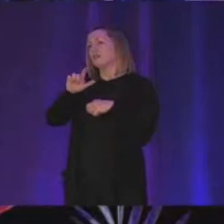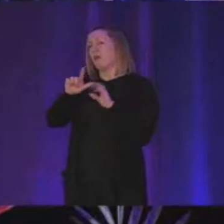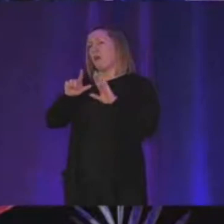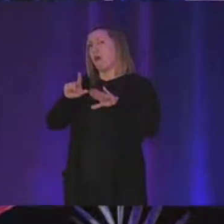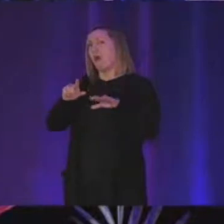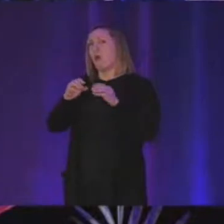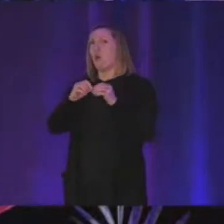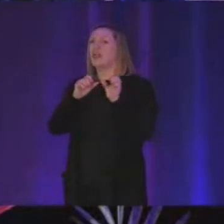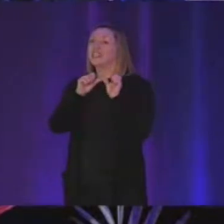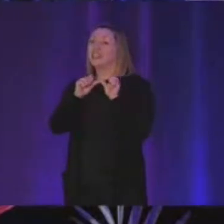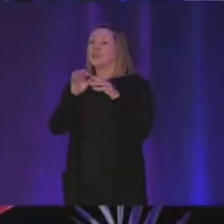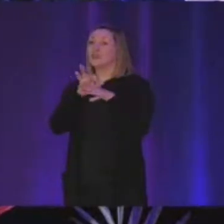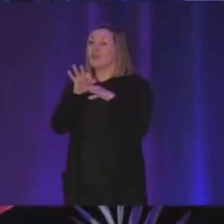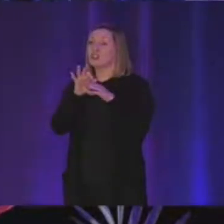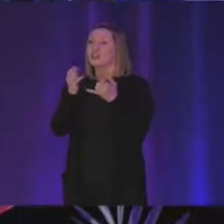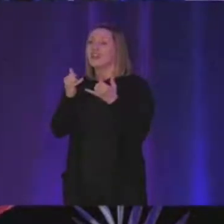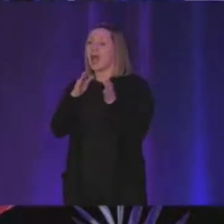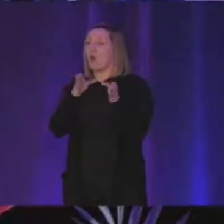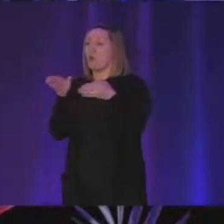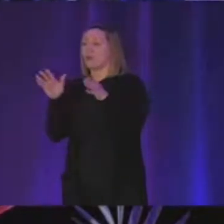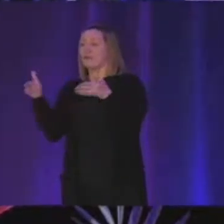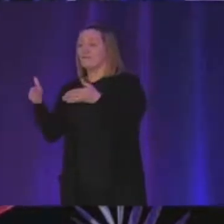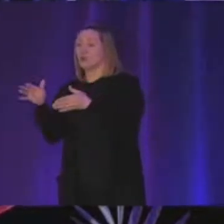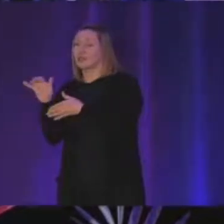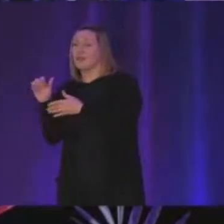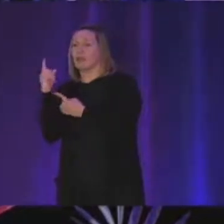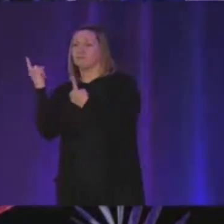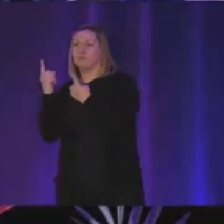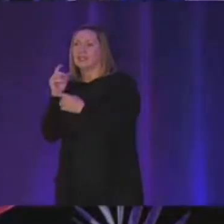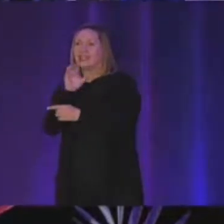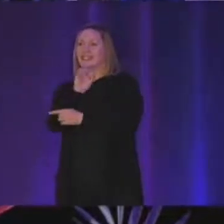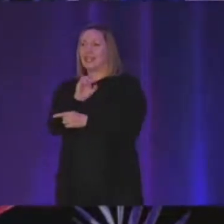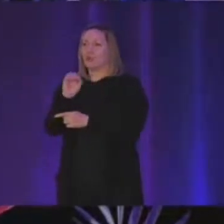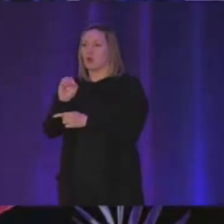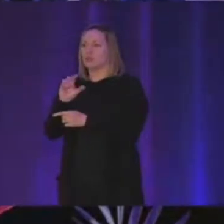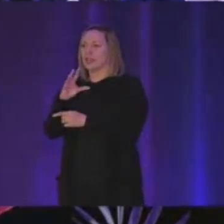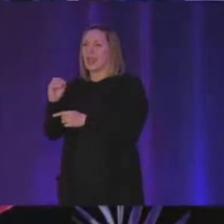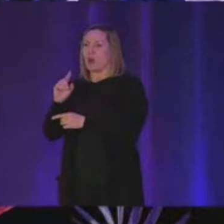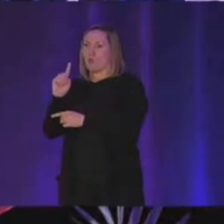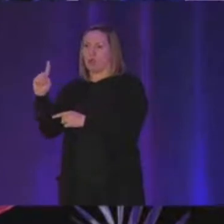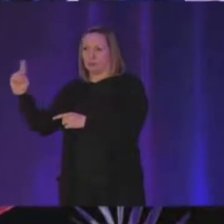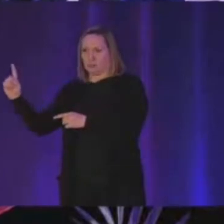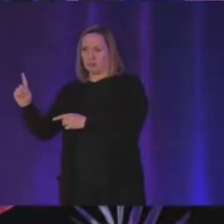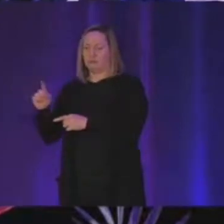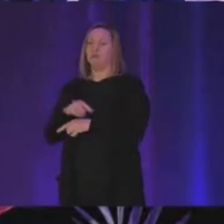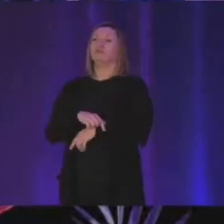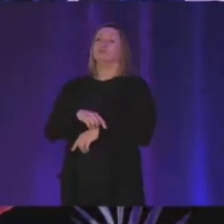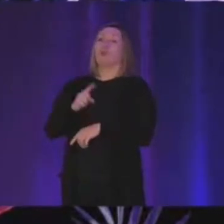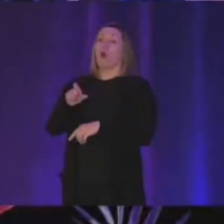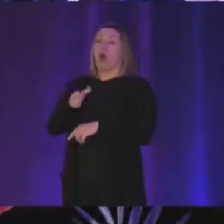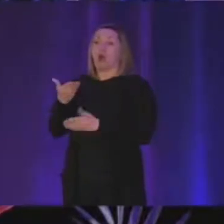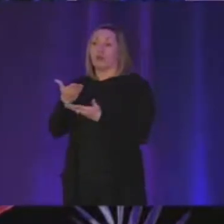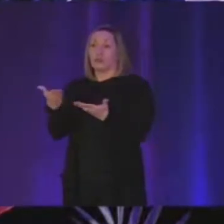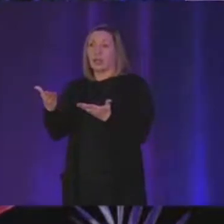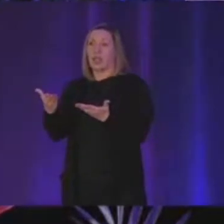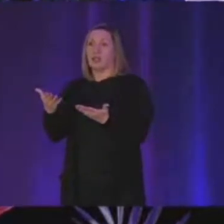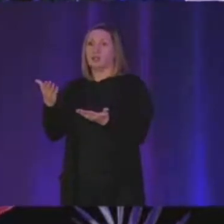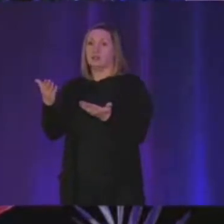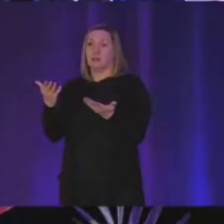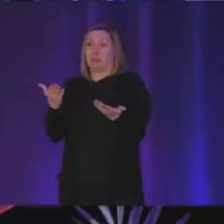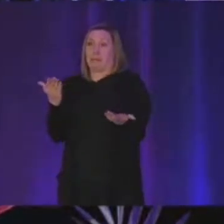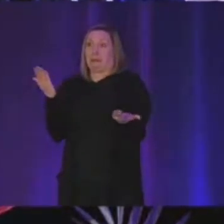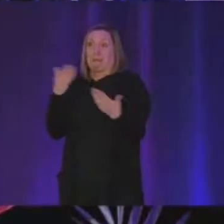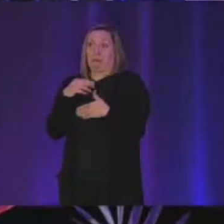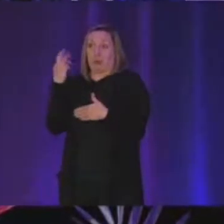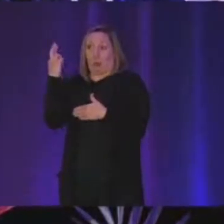as a continuous function now we're going to think of it as like zero and once and one other thing that you may not realize when you're